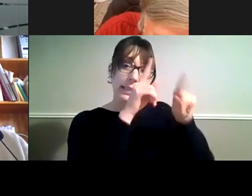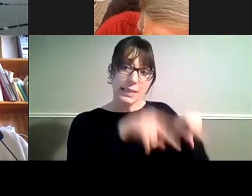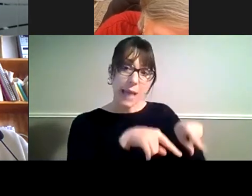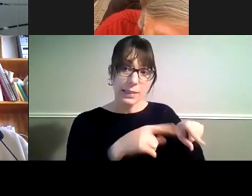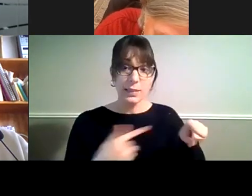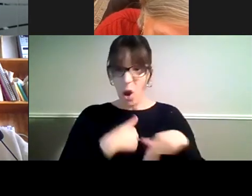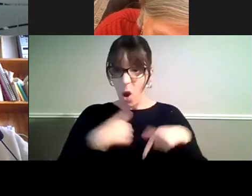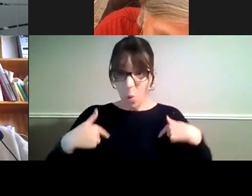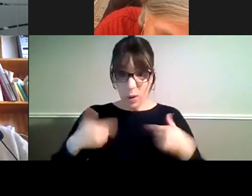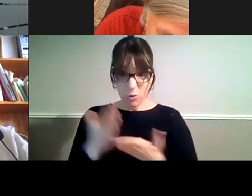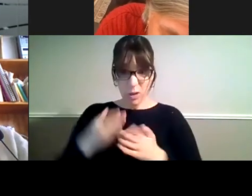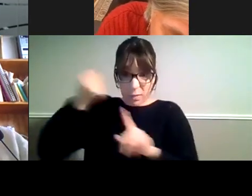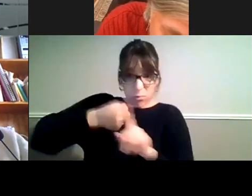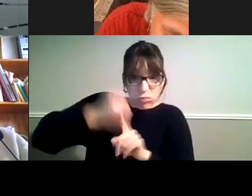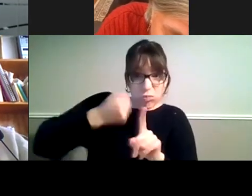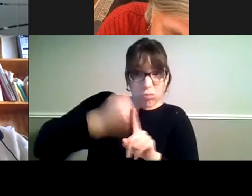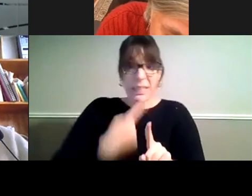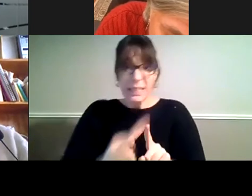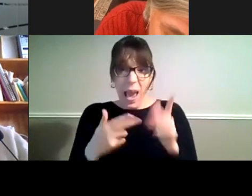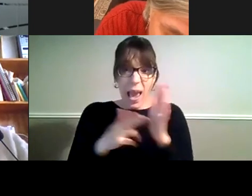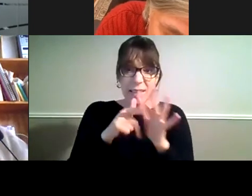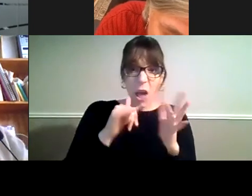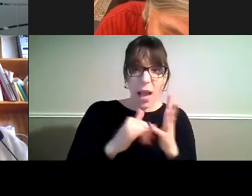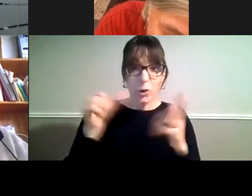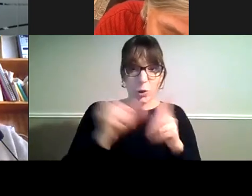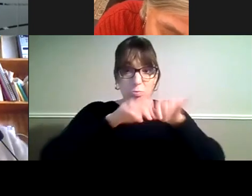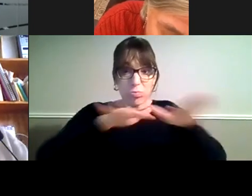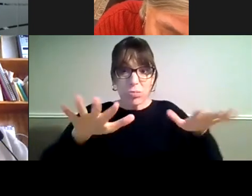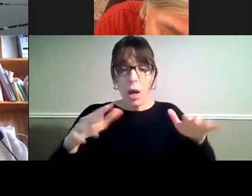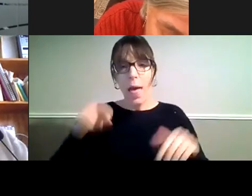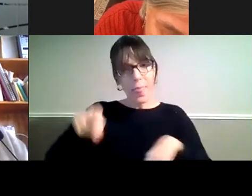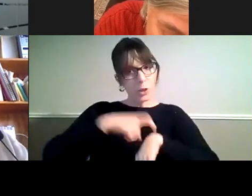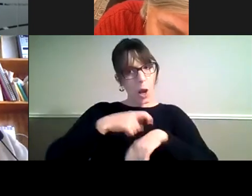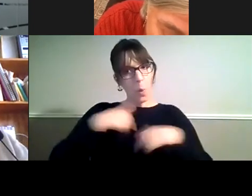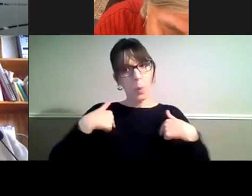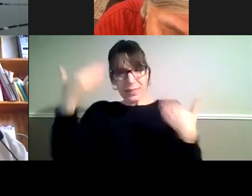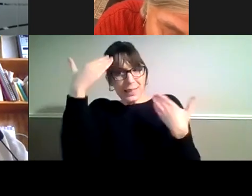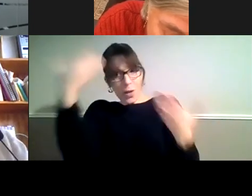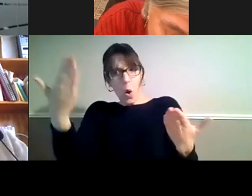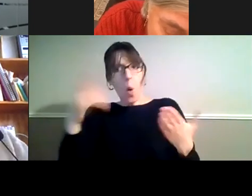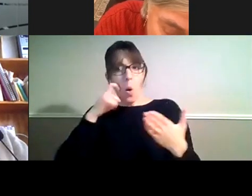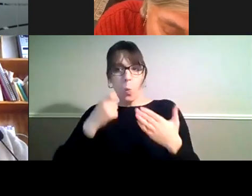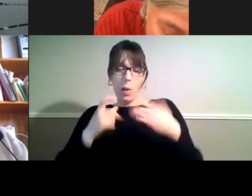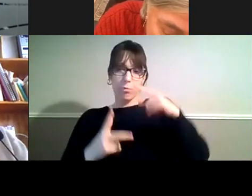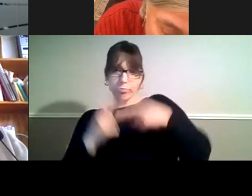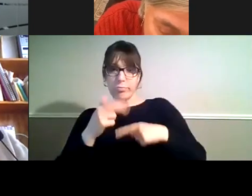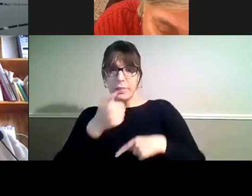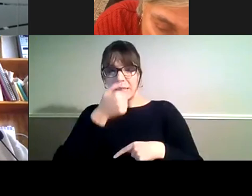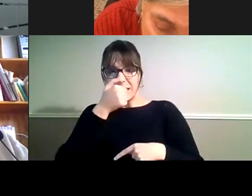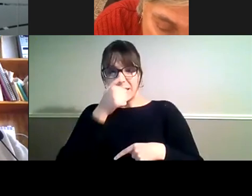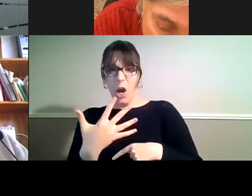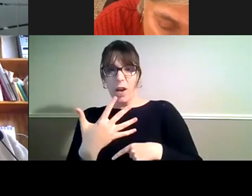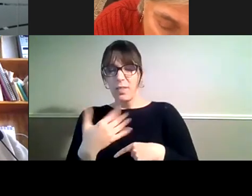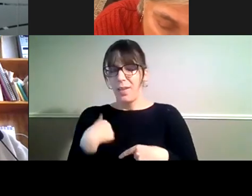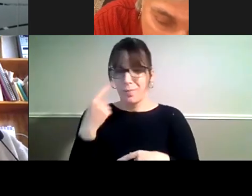rollout of the NDIS, we didn't know that there was going to be cut off at 65 and I think that that is just like I said, it's a